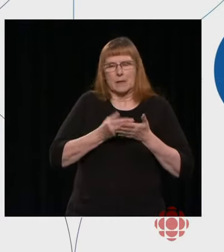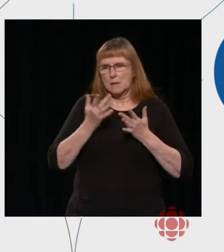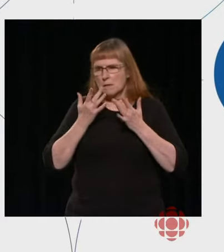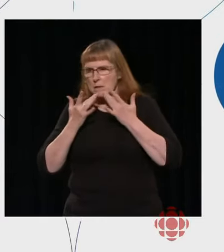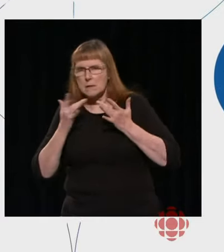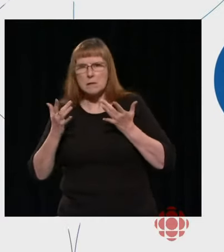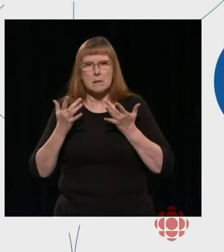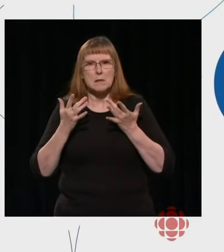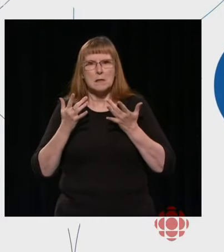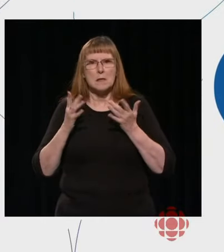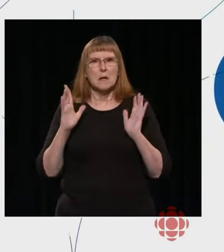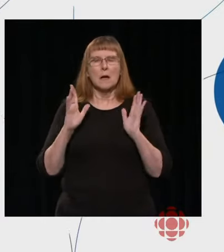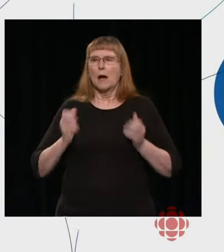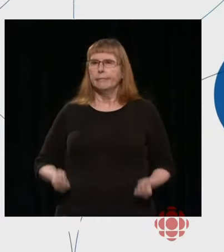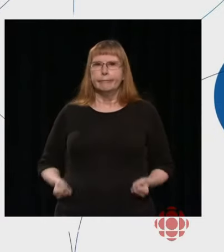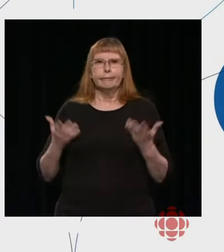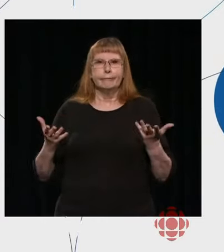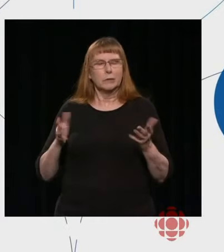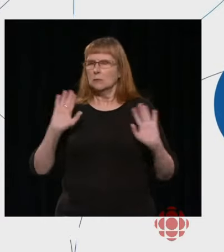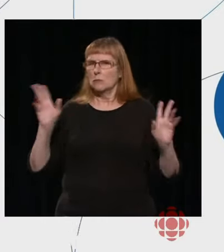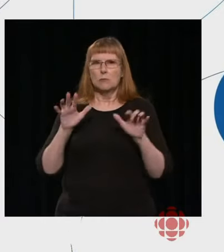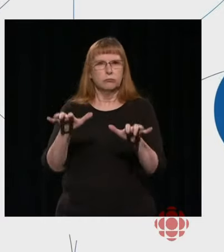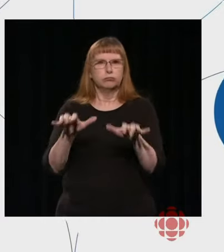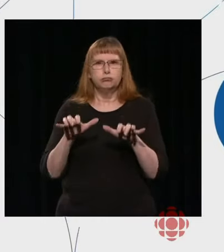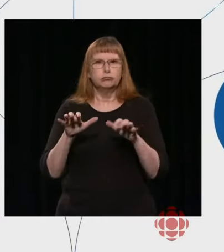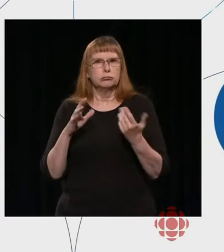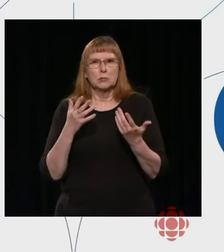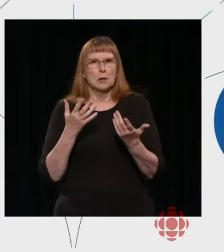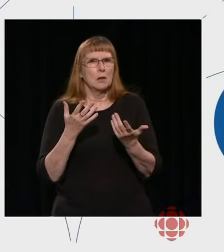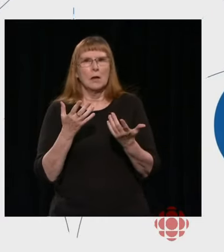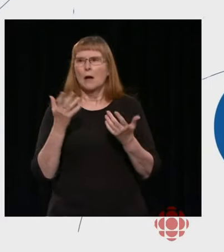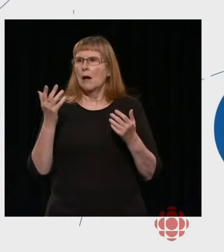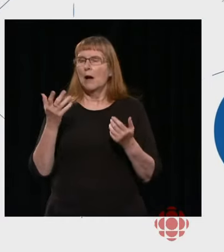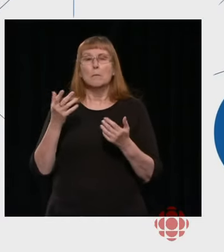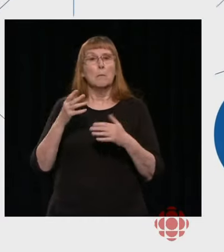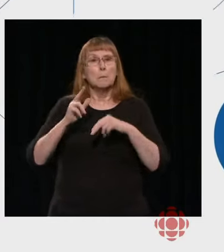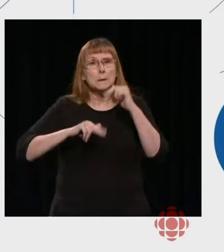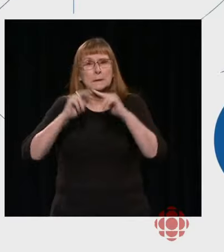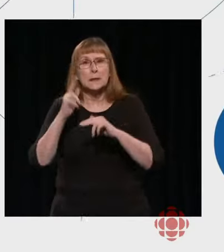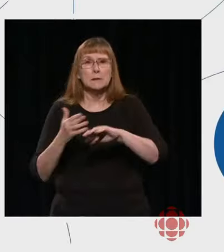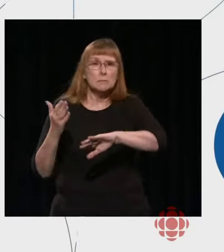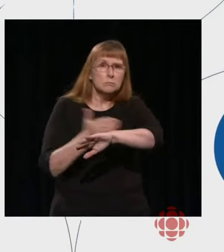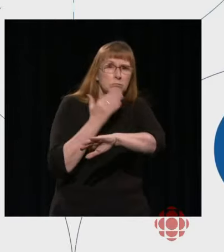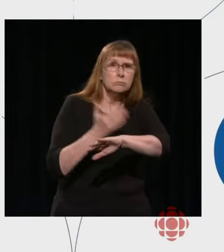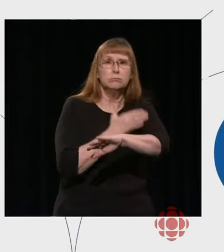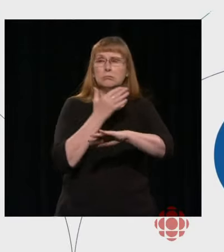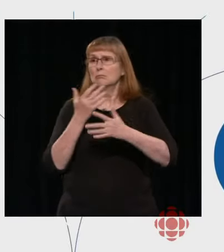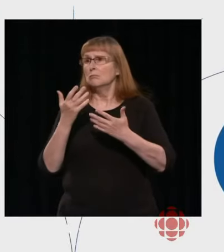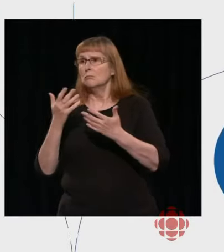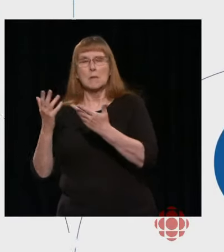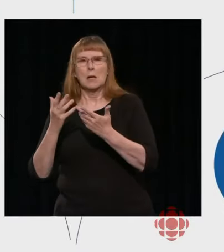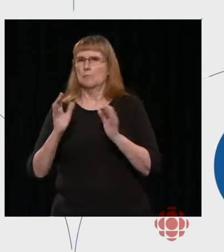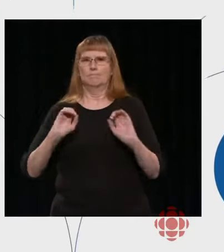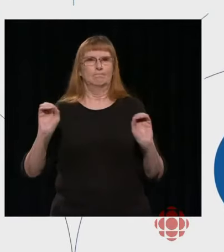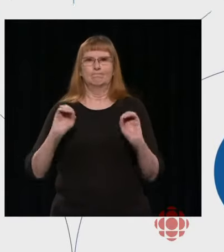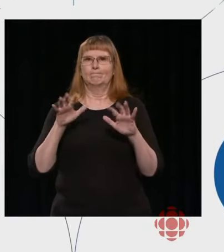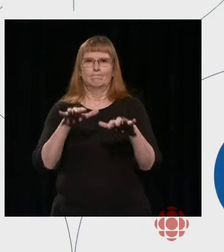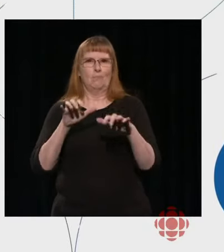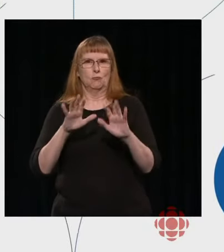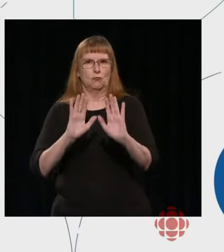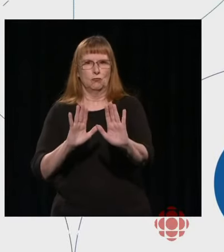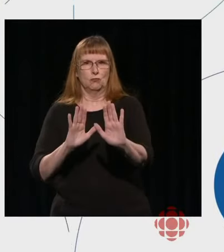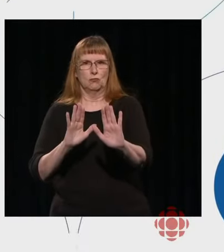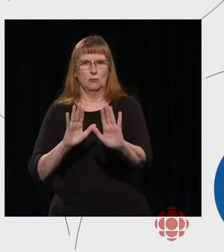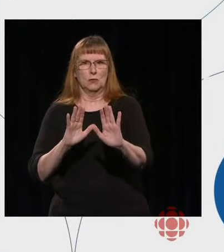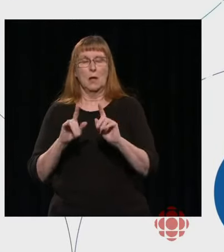discretionary spending. We delayed or suspended capital improvements in order to contain costs. But we didn't